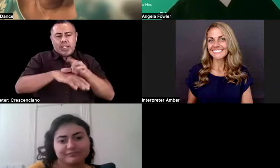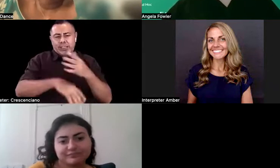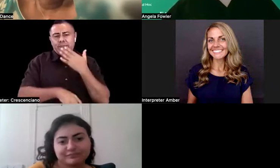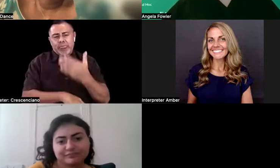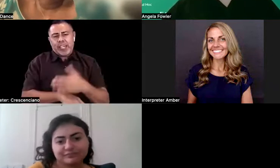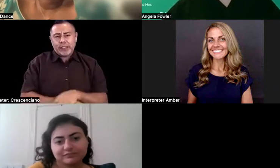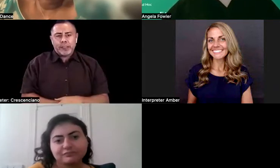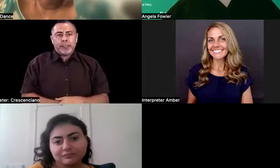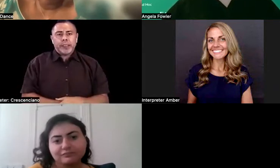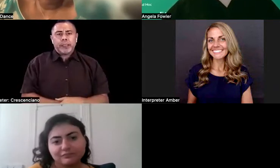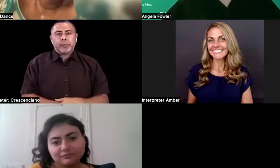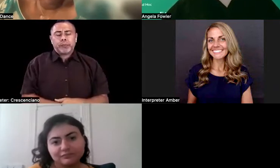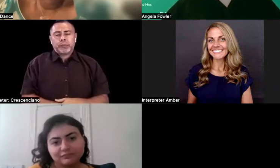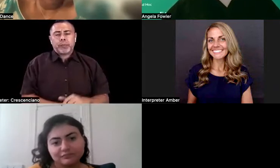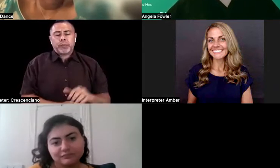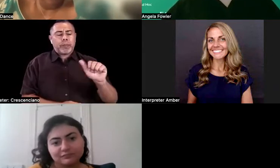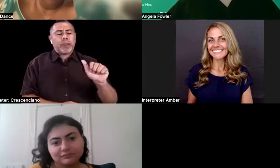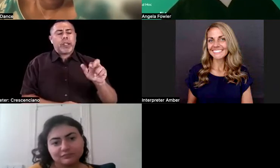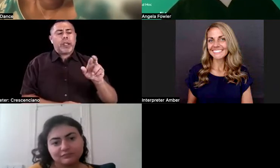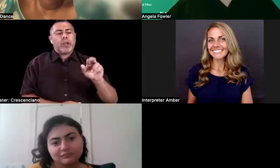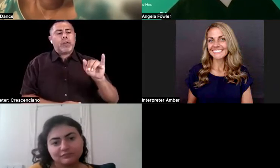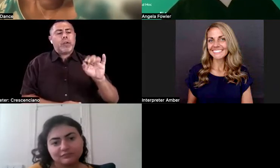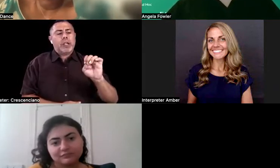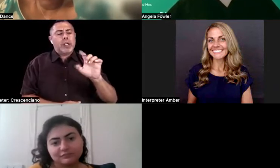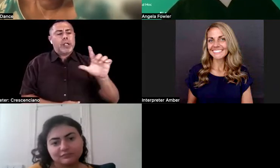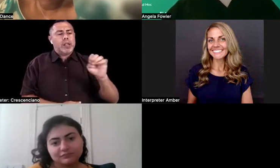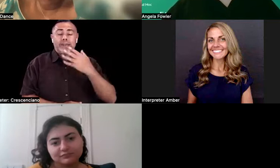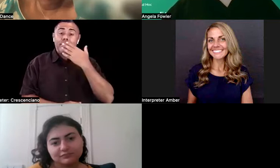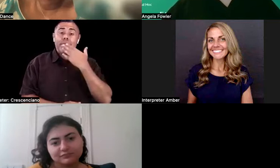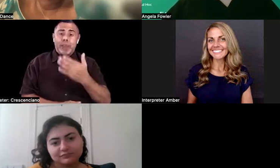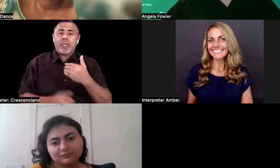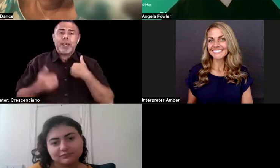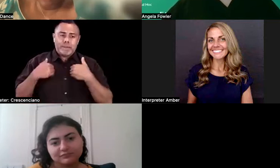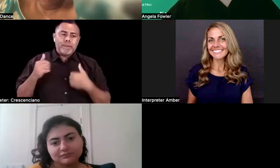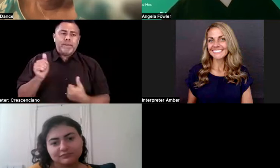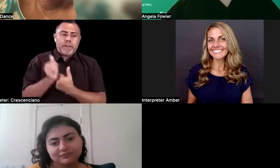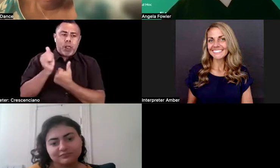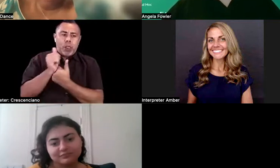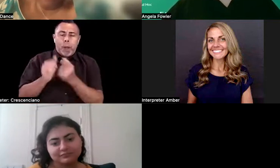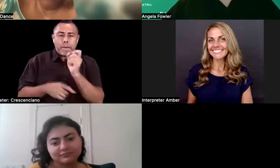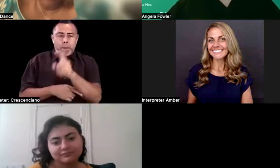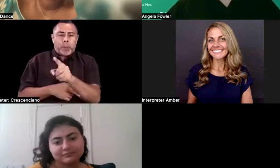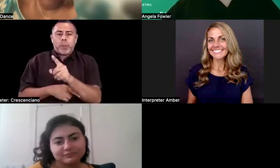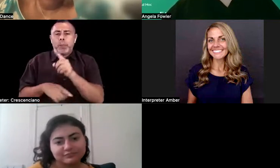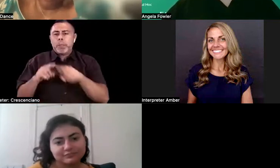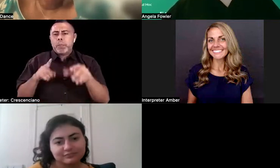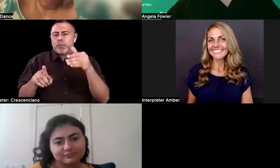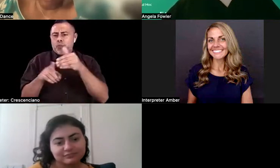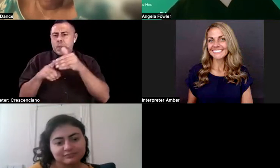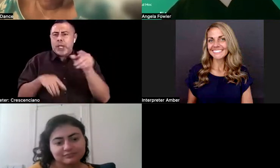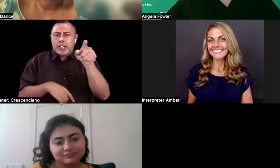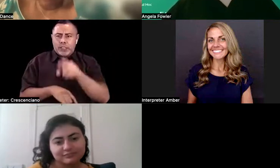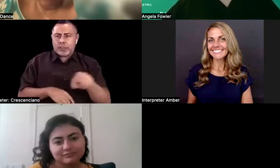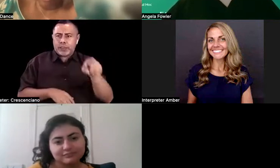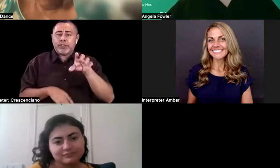do have a follow-up question to that, but before I do, I just want to remind people, please put your questions in the chat, um, because after